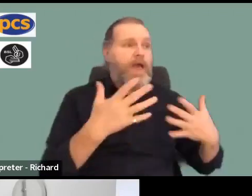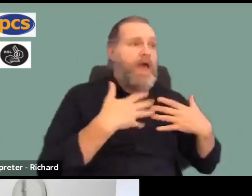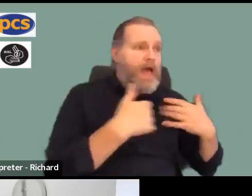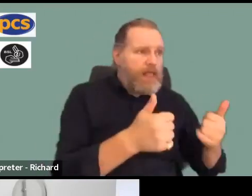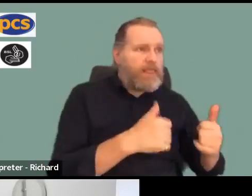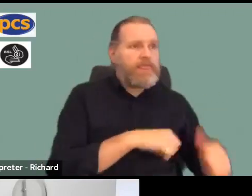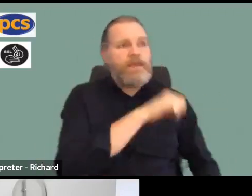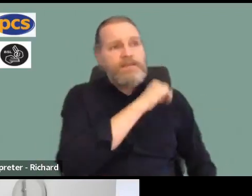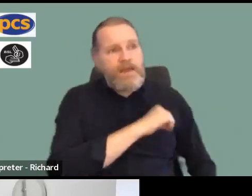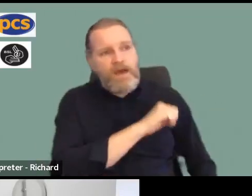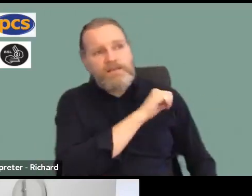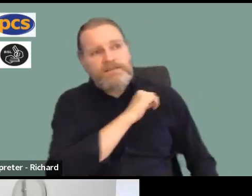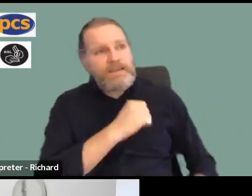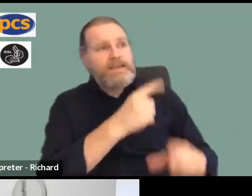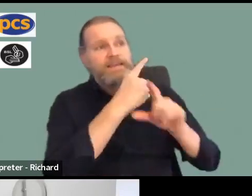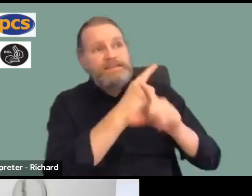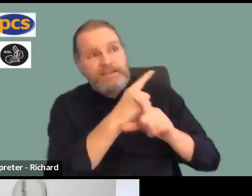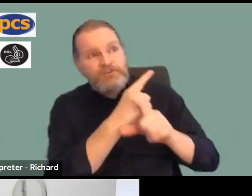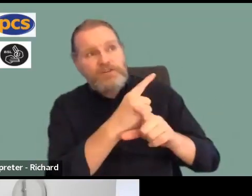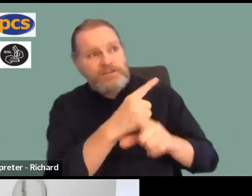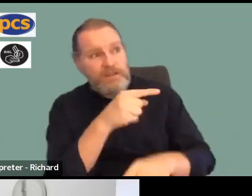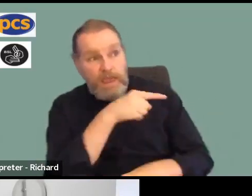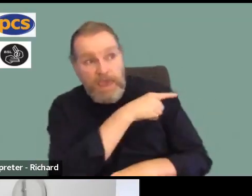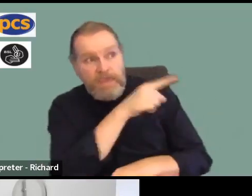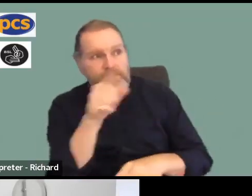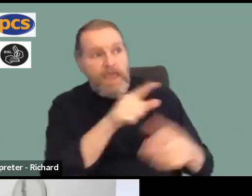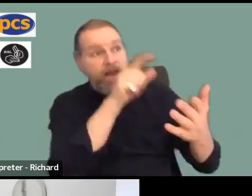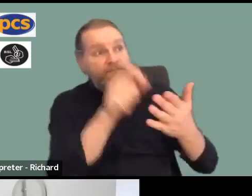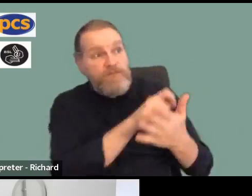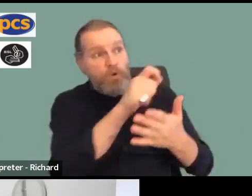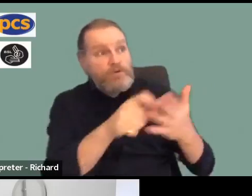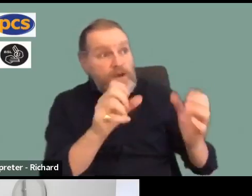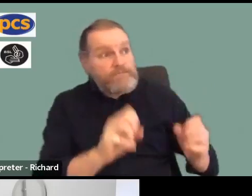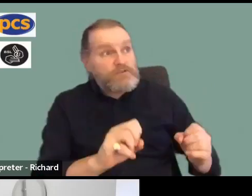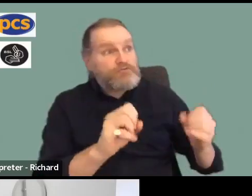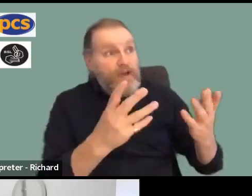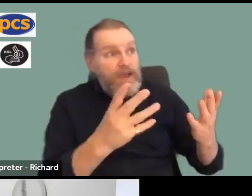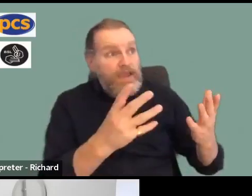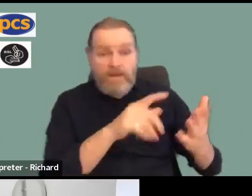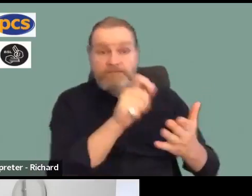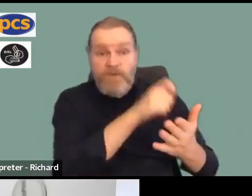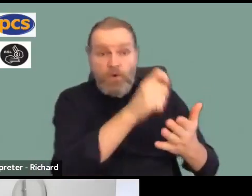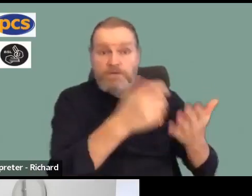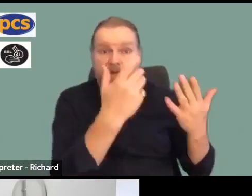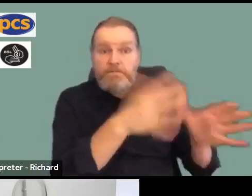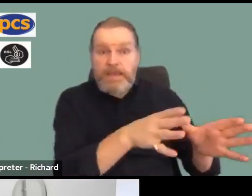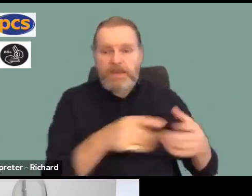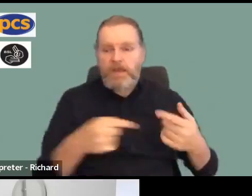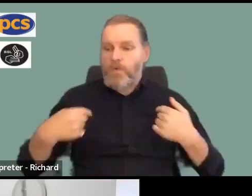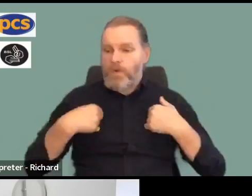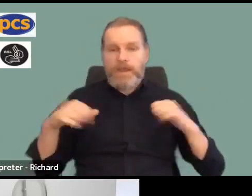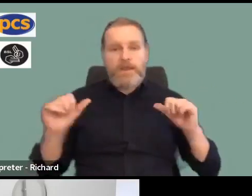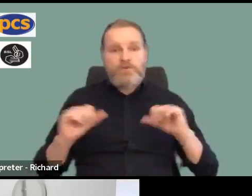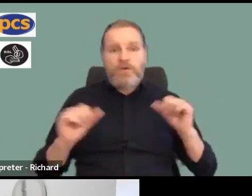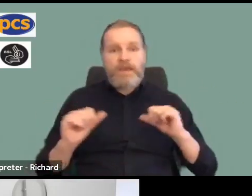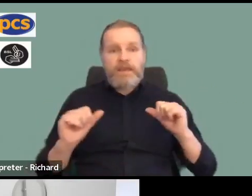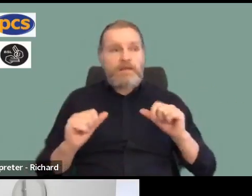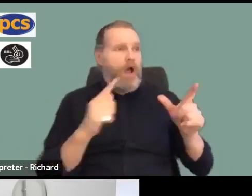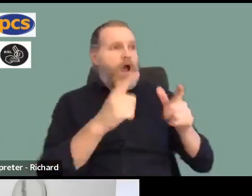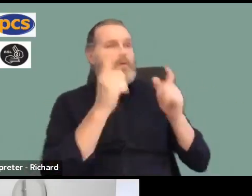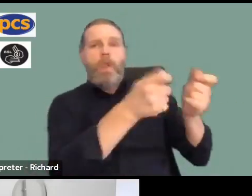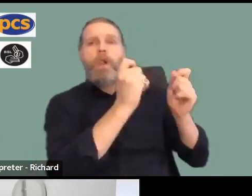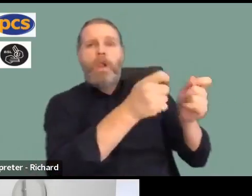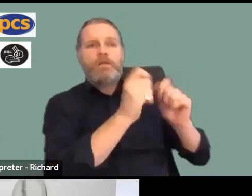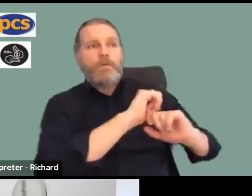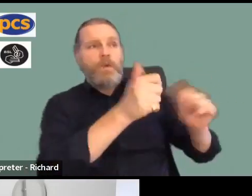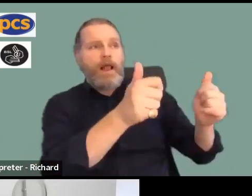to reason, if teachers are voted to take industrial action and we haven't, any compromise that the government makes will be given to teachers and it will not be